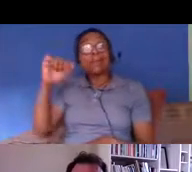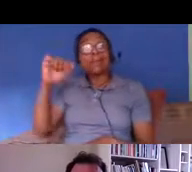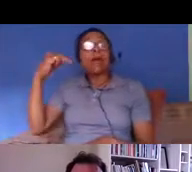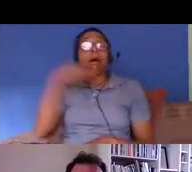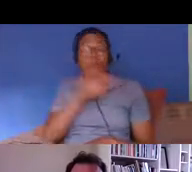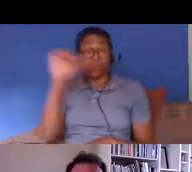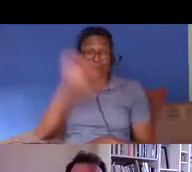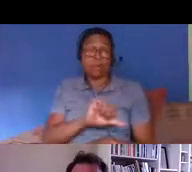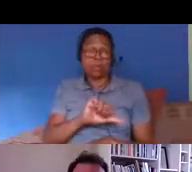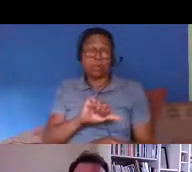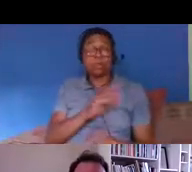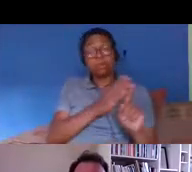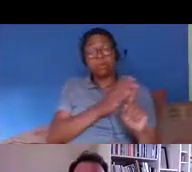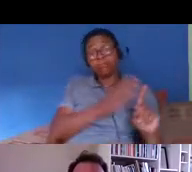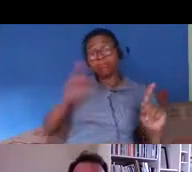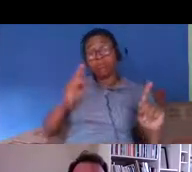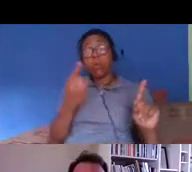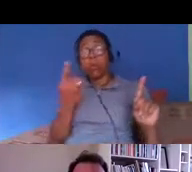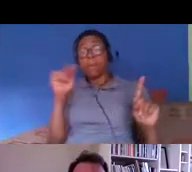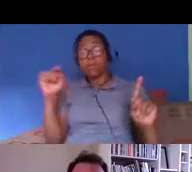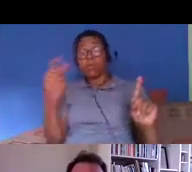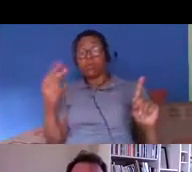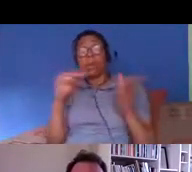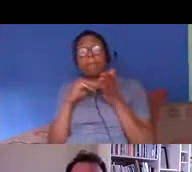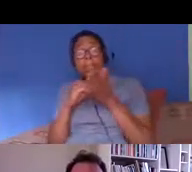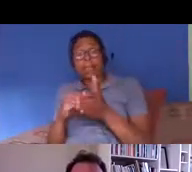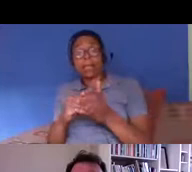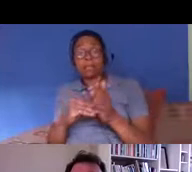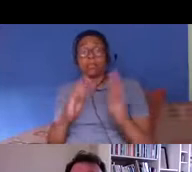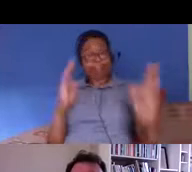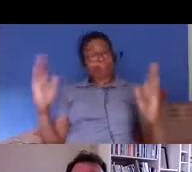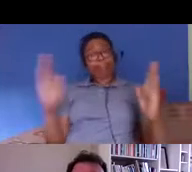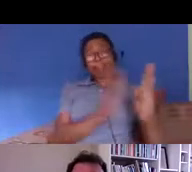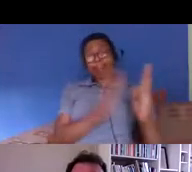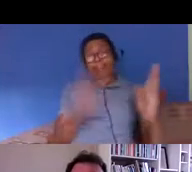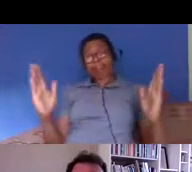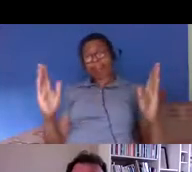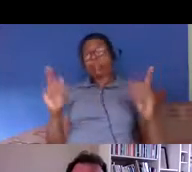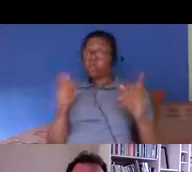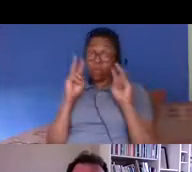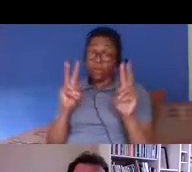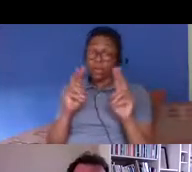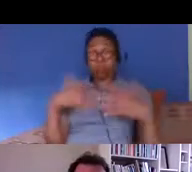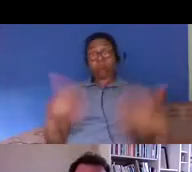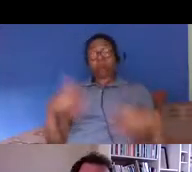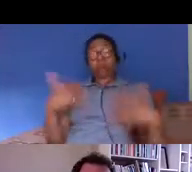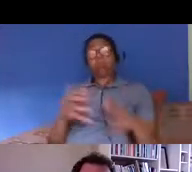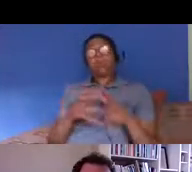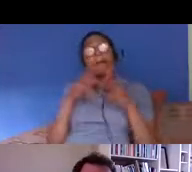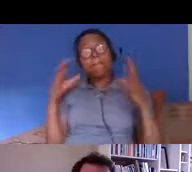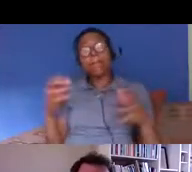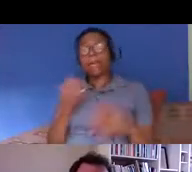000 to 1.2 million which is a huge range obviously but um you know it gives you an idea of the scale of the of the issue and